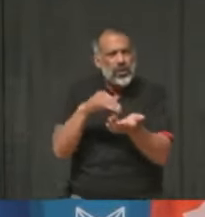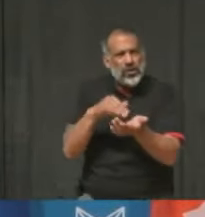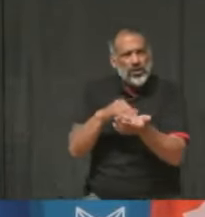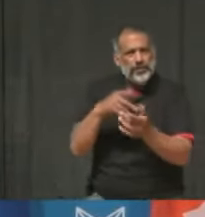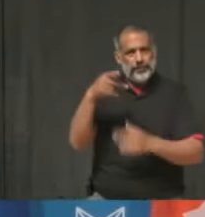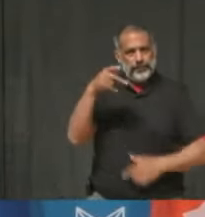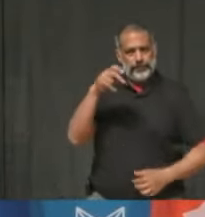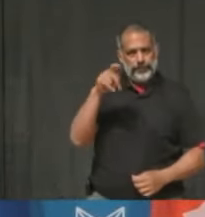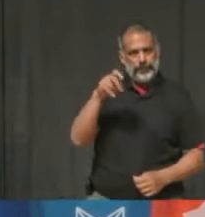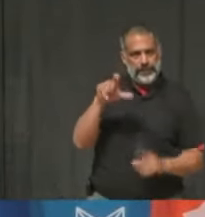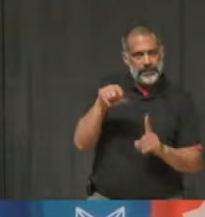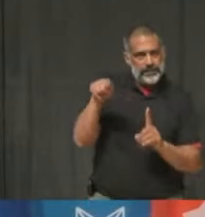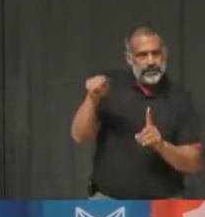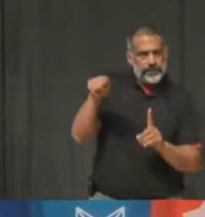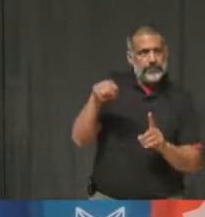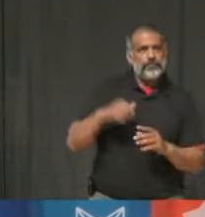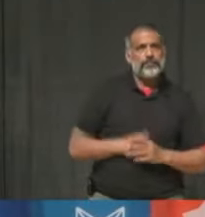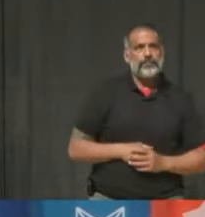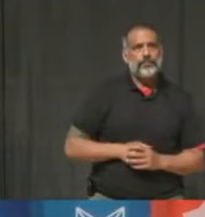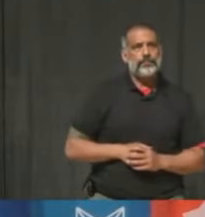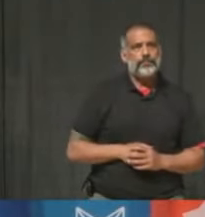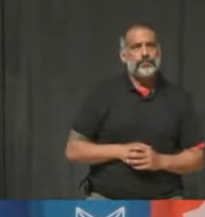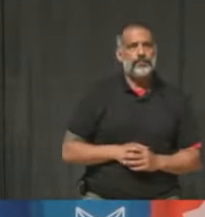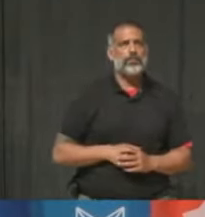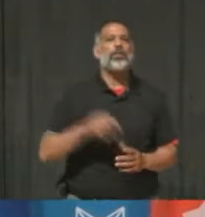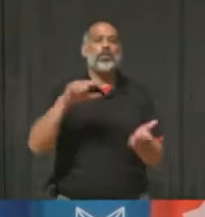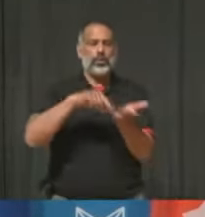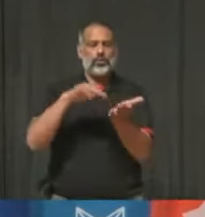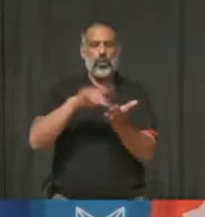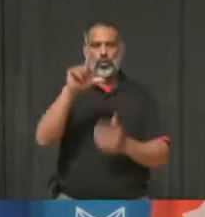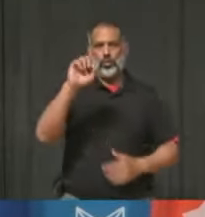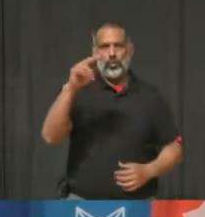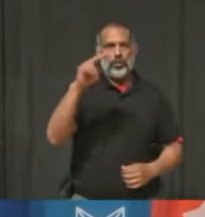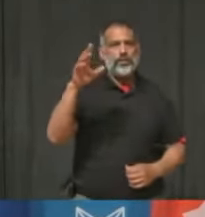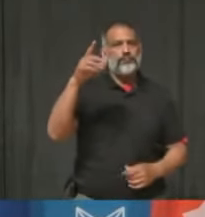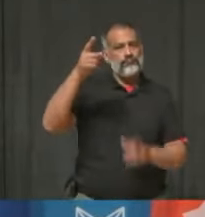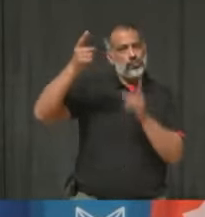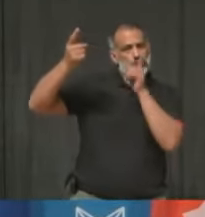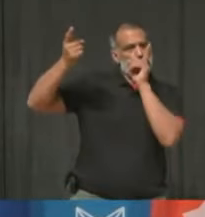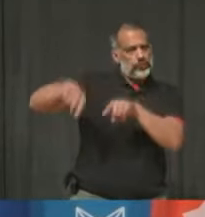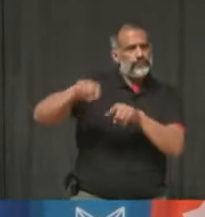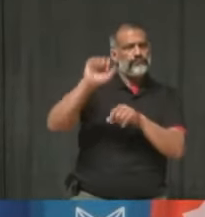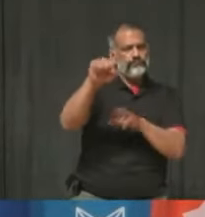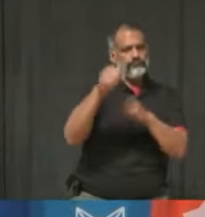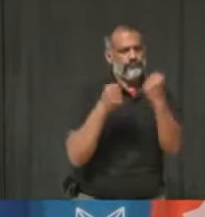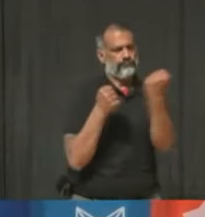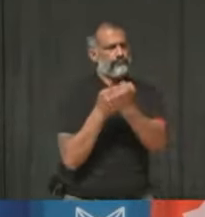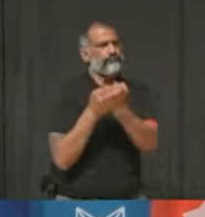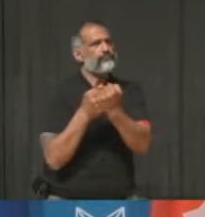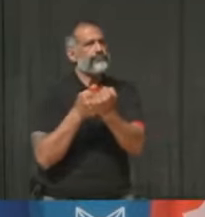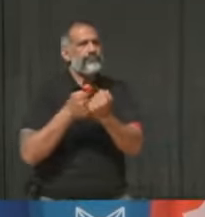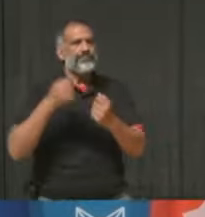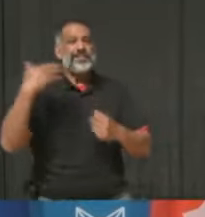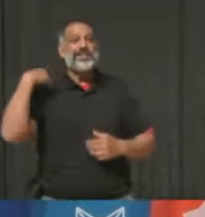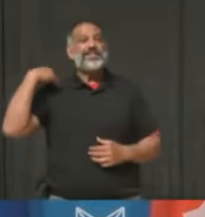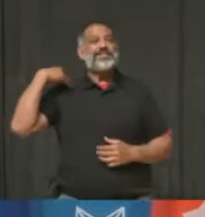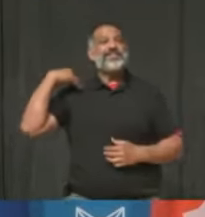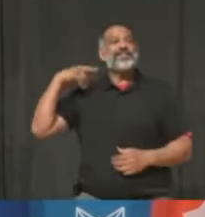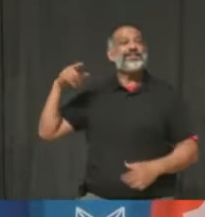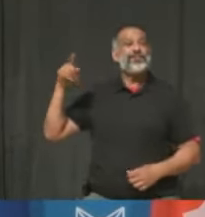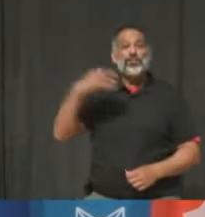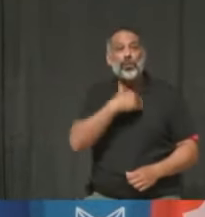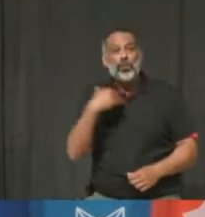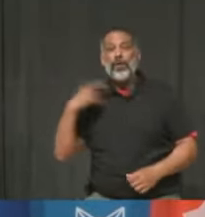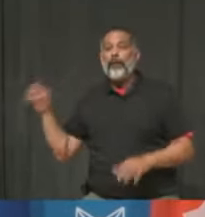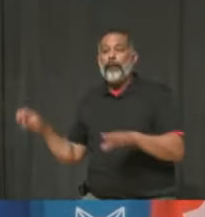response. Certainly, you know, we recognize that region hopping has been a problem previously. I also